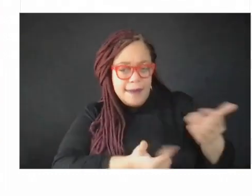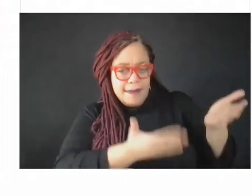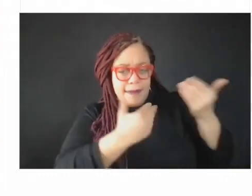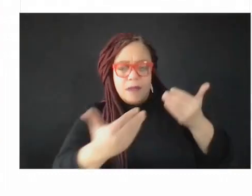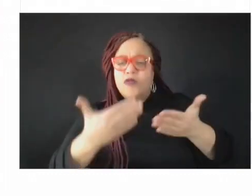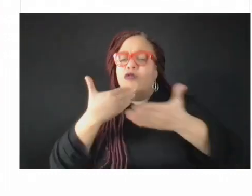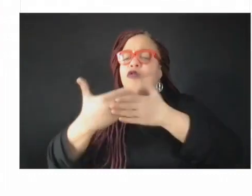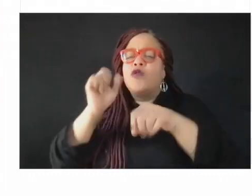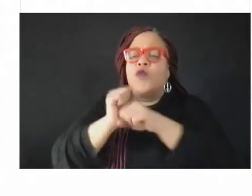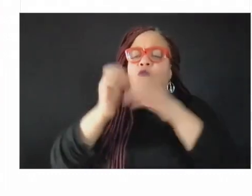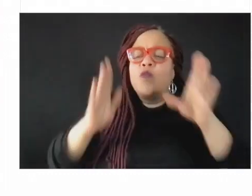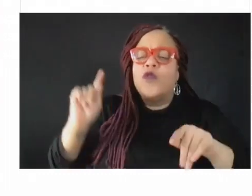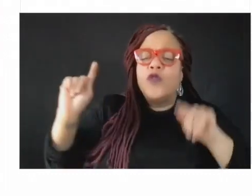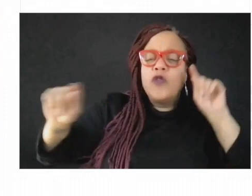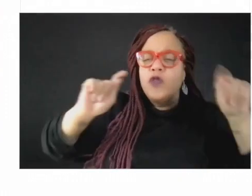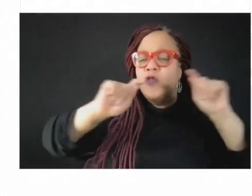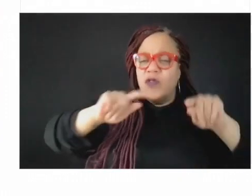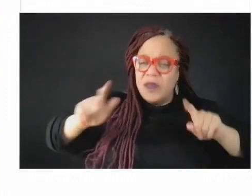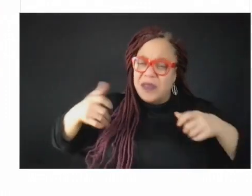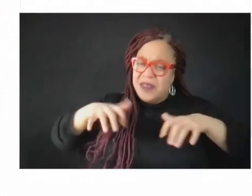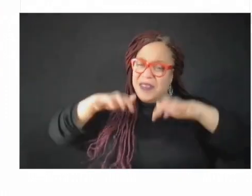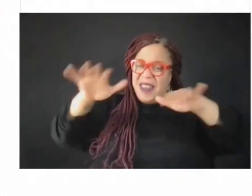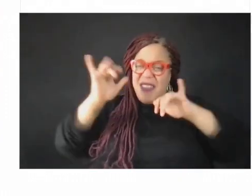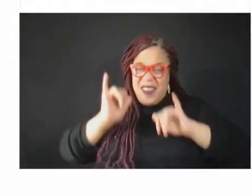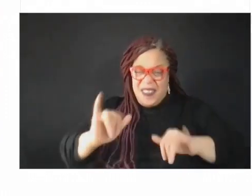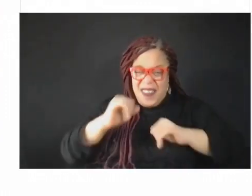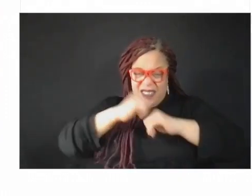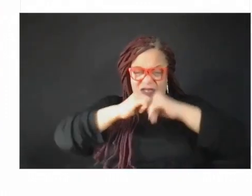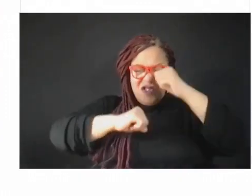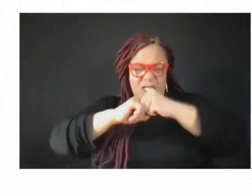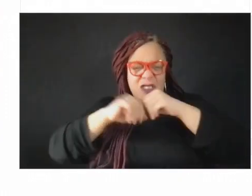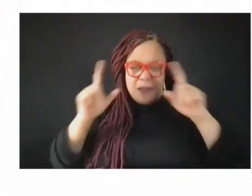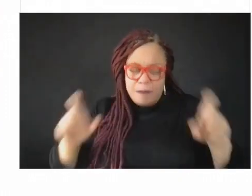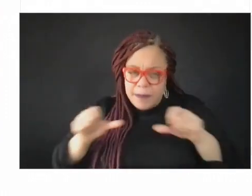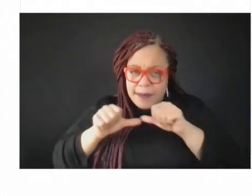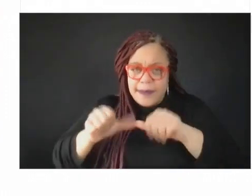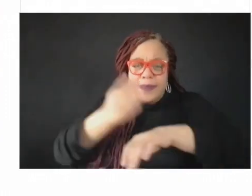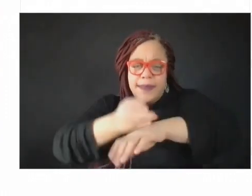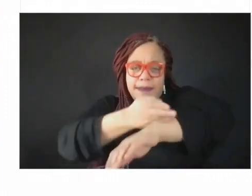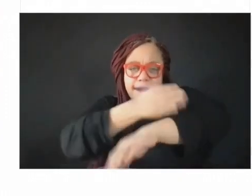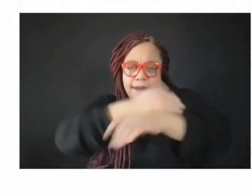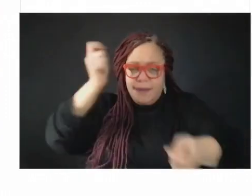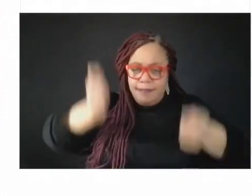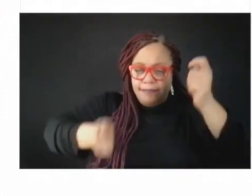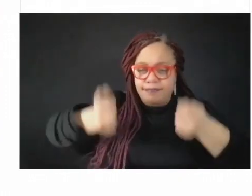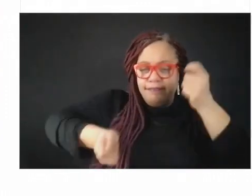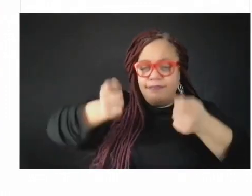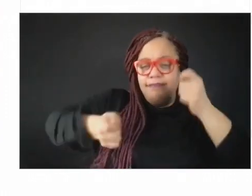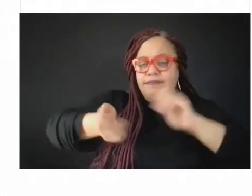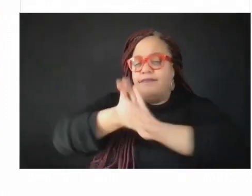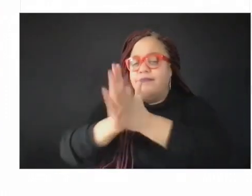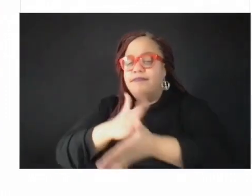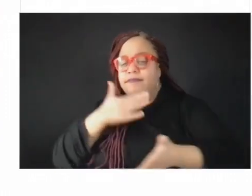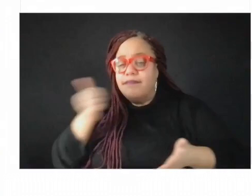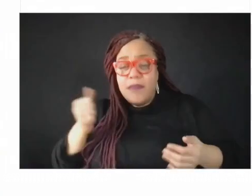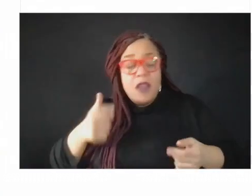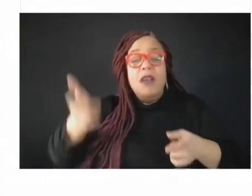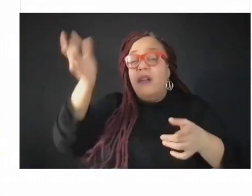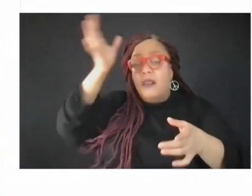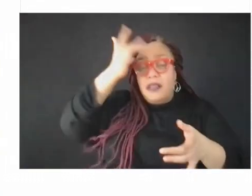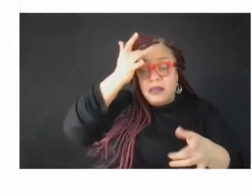So knowing that diseases happen in rural and urban jurisdictions alike, and you're only as healthy as your neighbor,